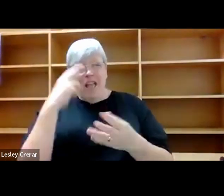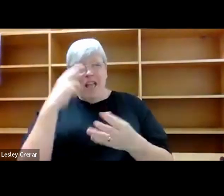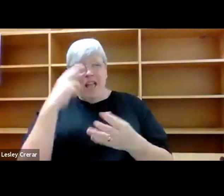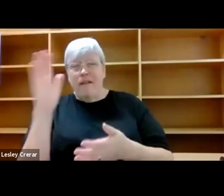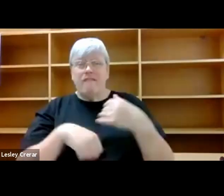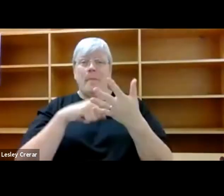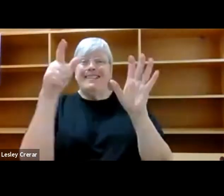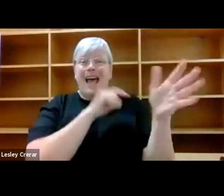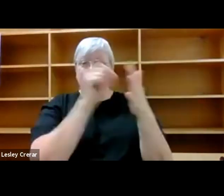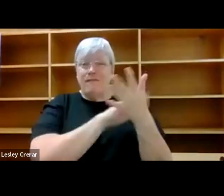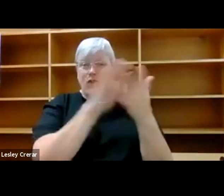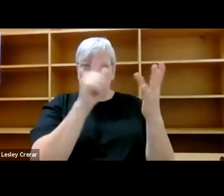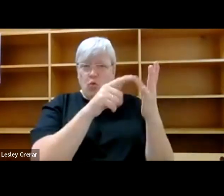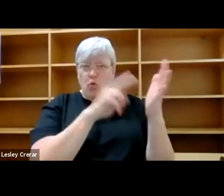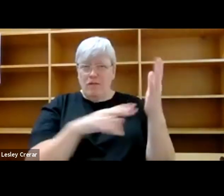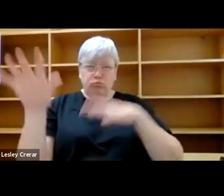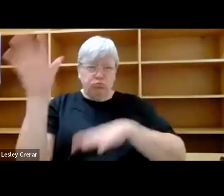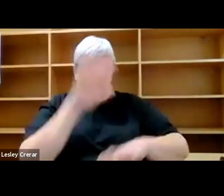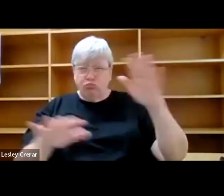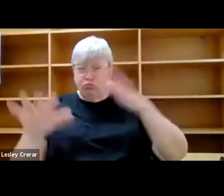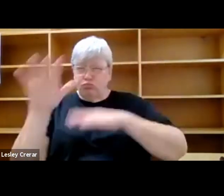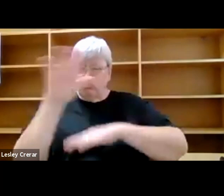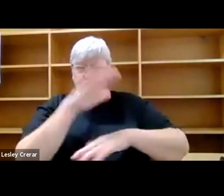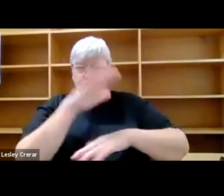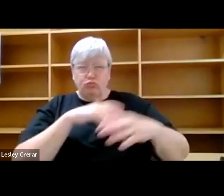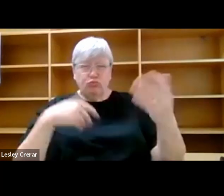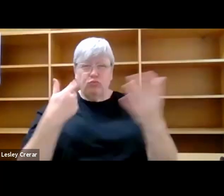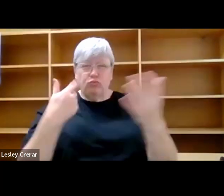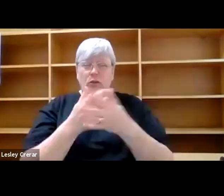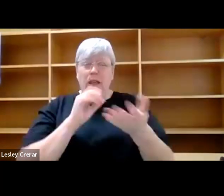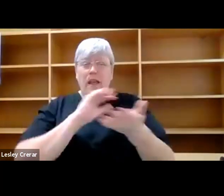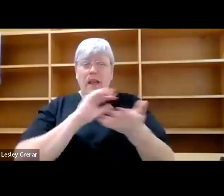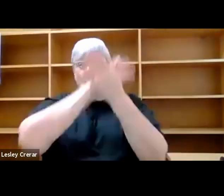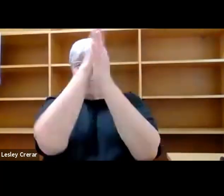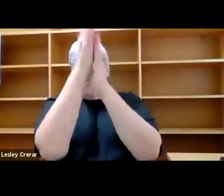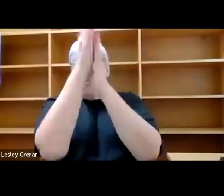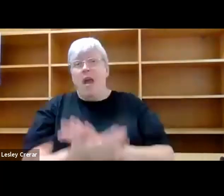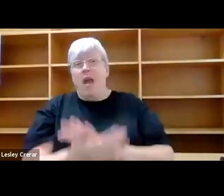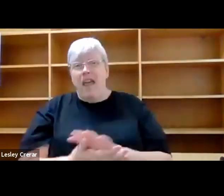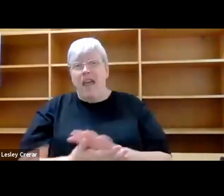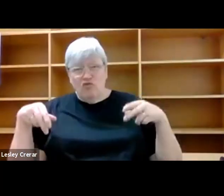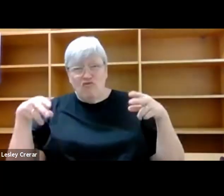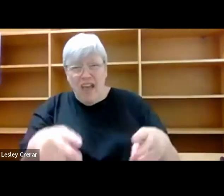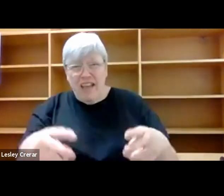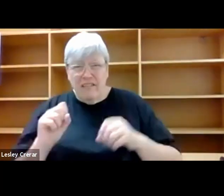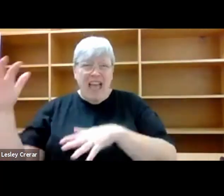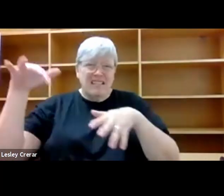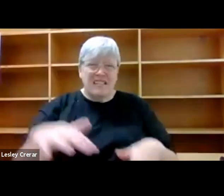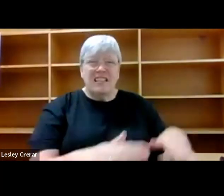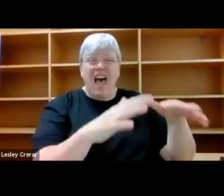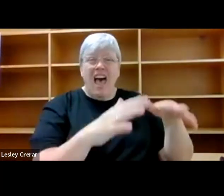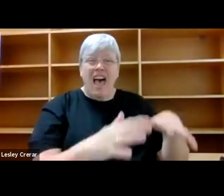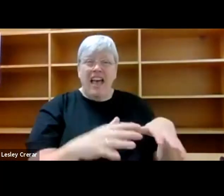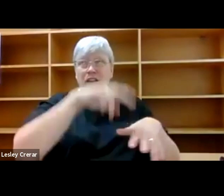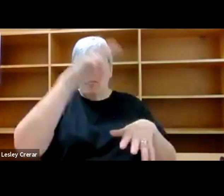diminished to scree, the tracks of graveled mud left in the flow of landslides. Mountains could be rattled all